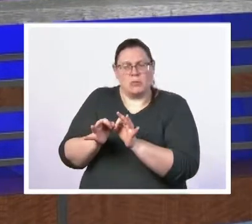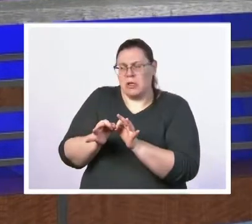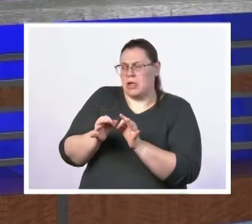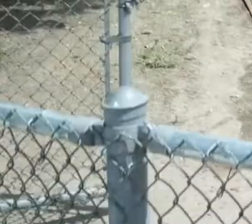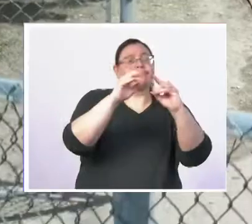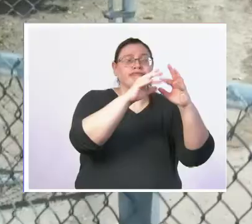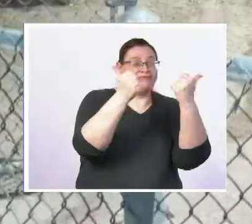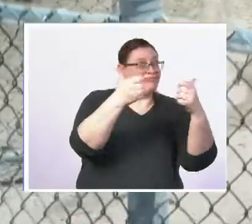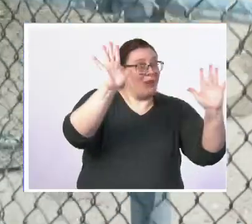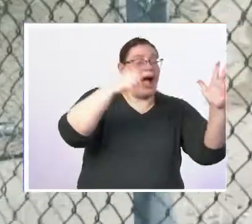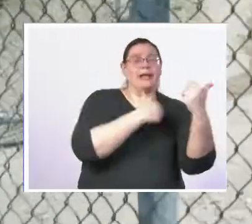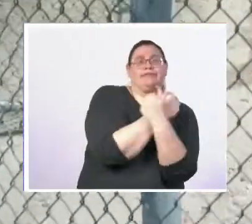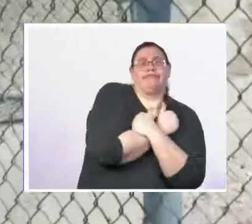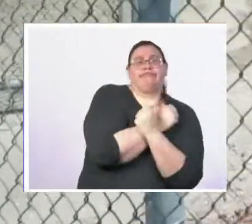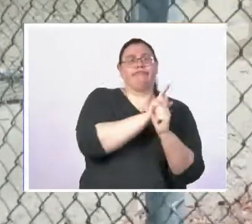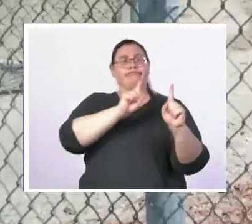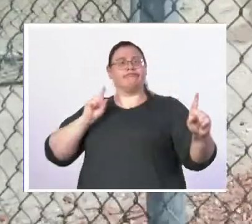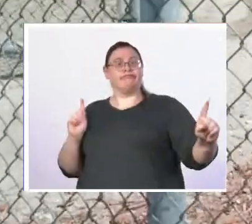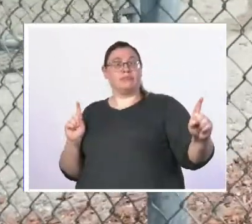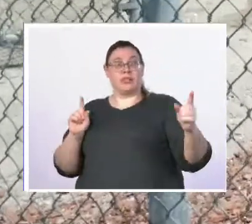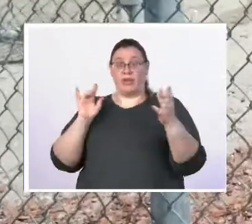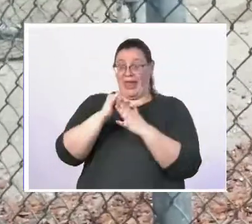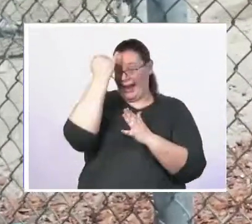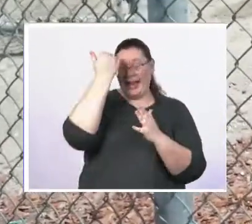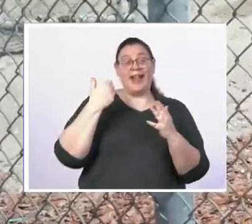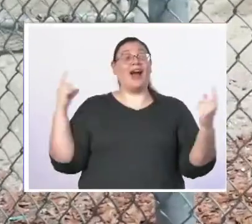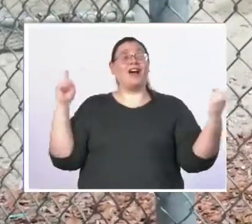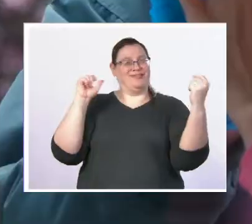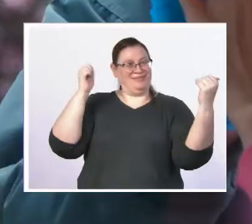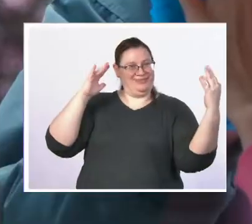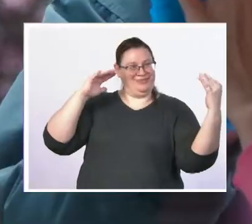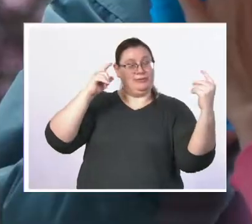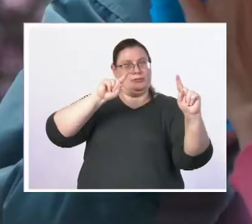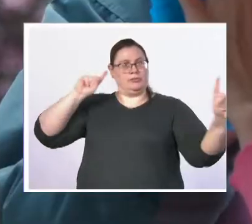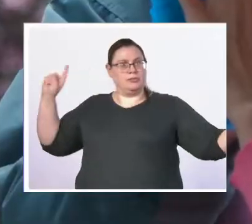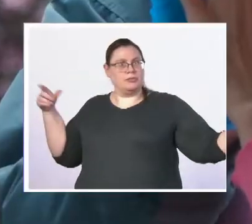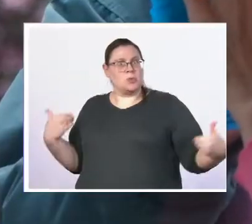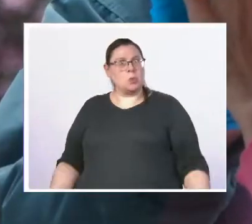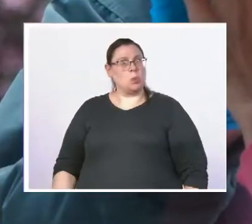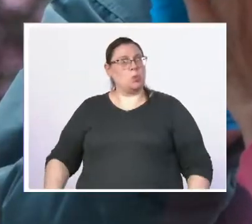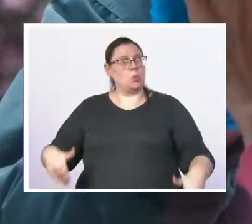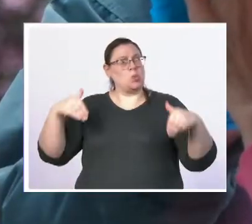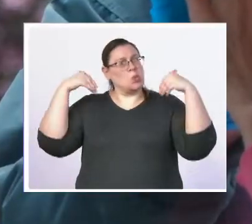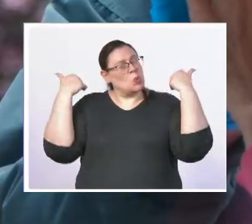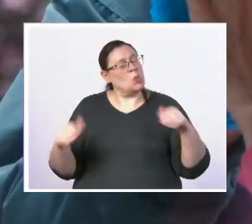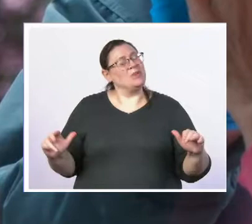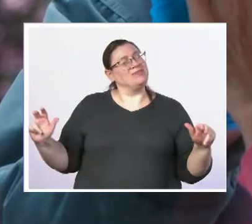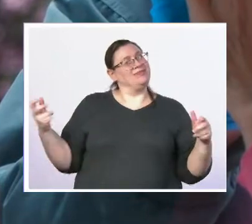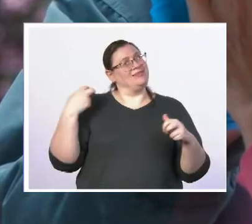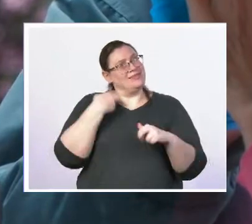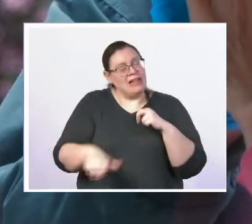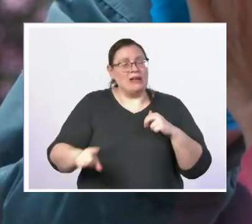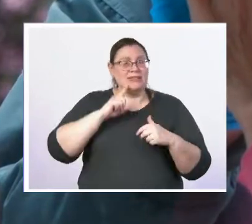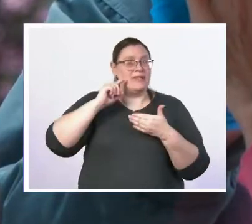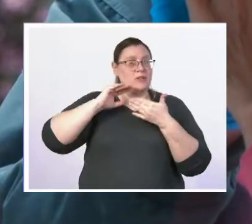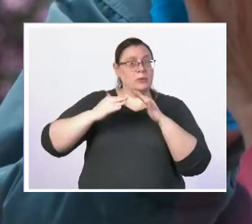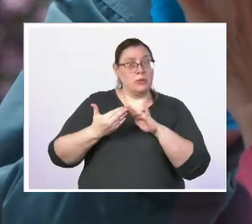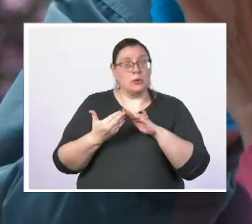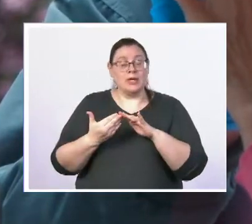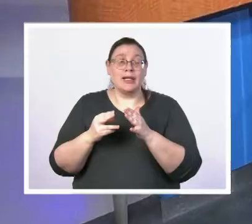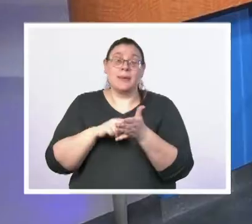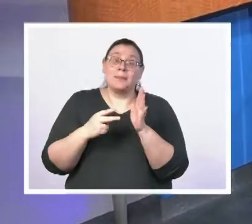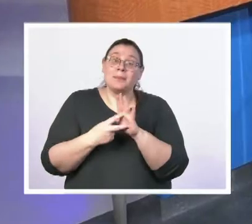sensitive to it so social distancing is a is a real issue in the deaf community therefore that information